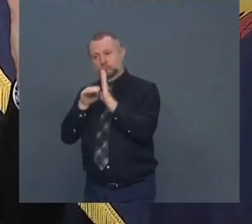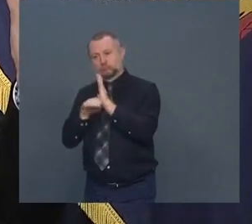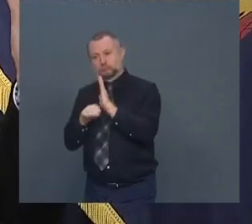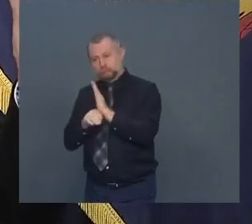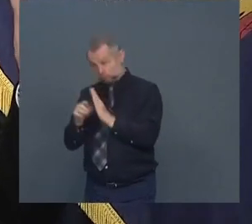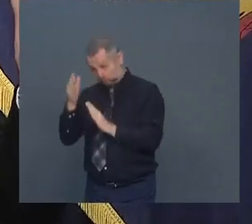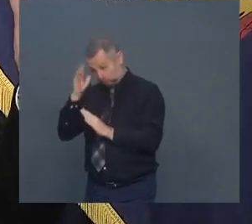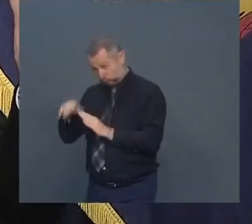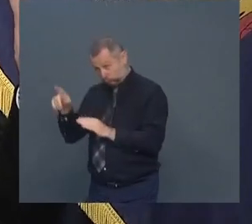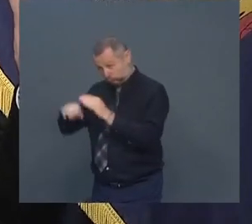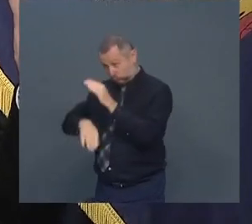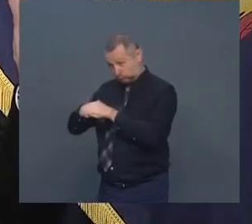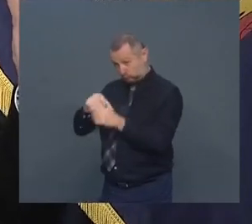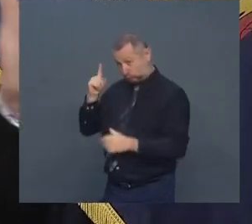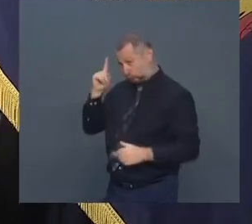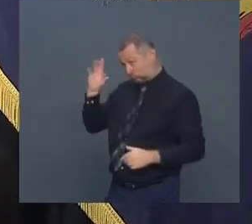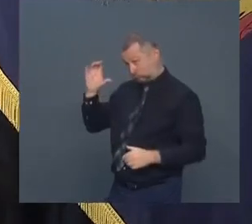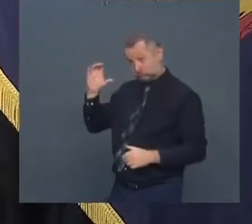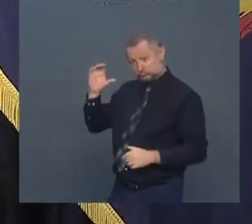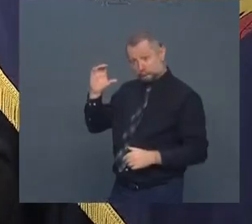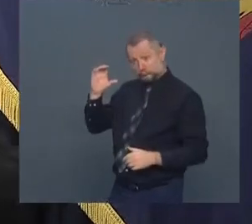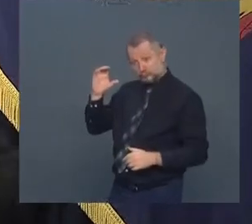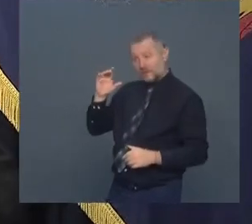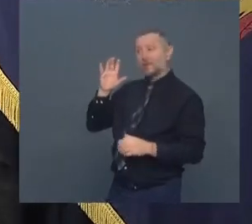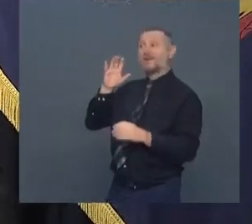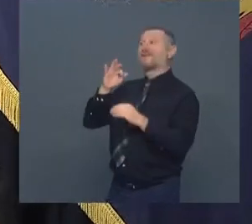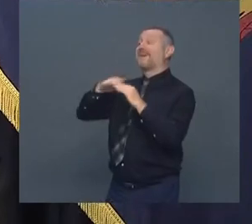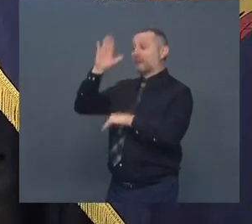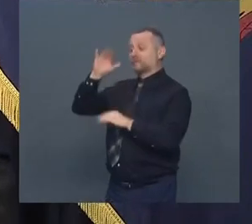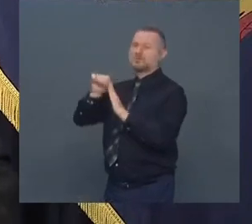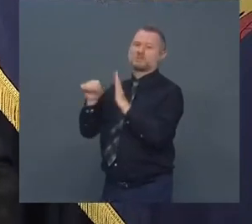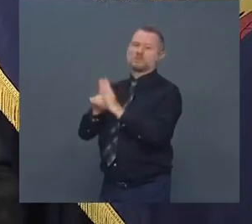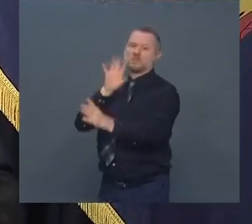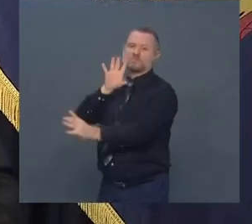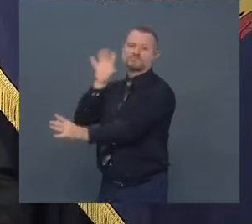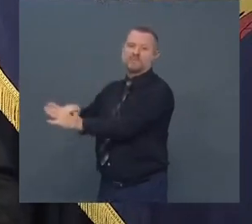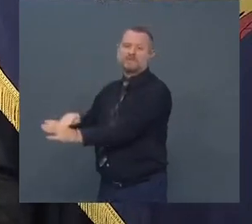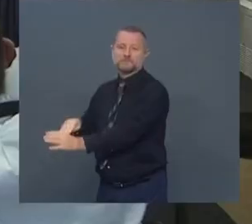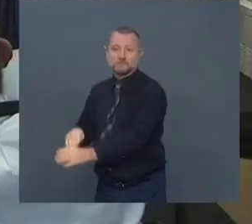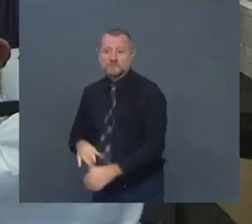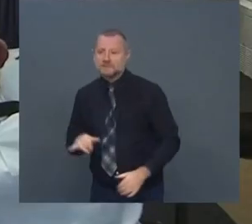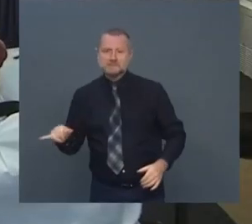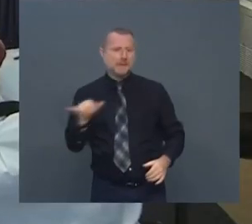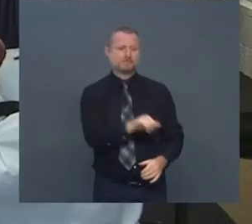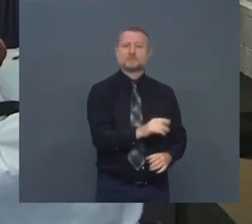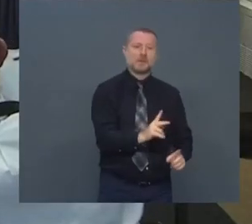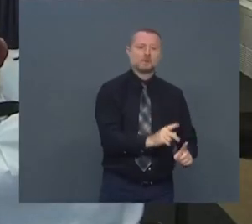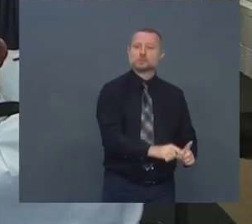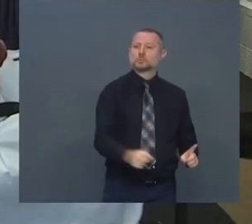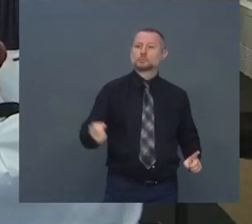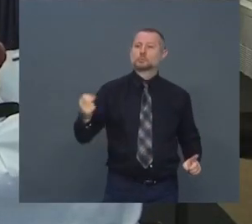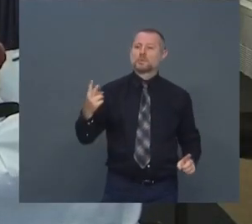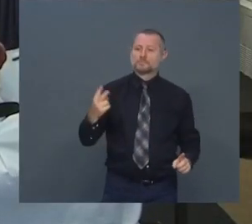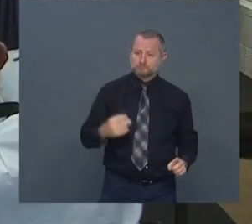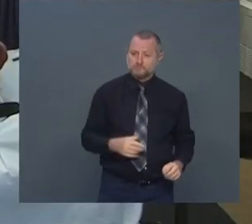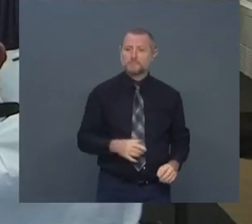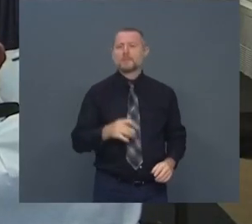and we step in and the same will be true for K-12 Brett in terms of schools